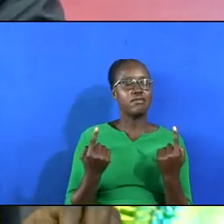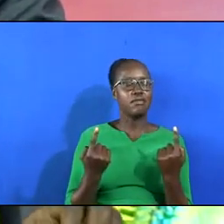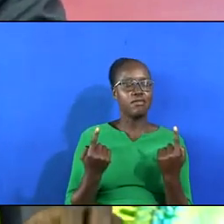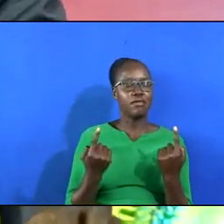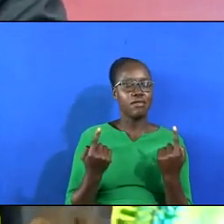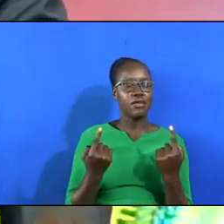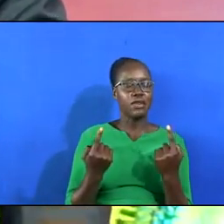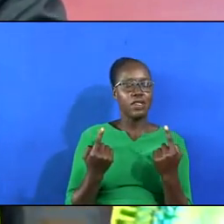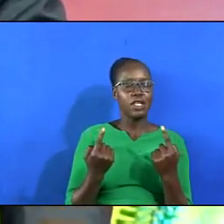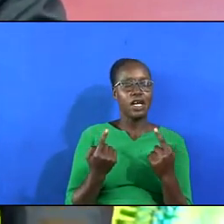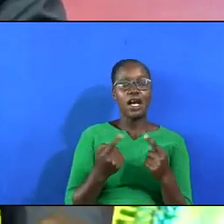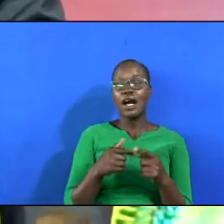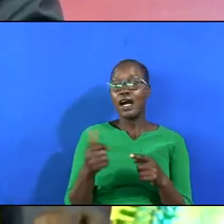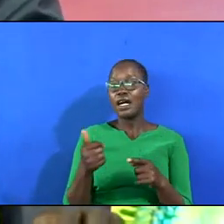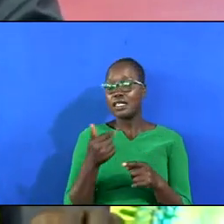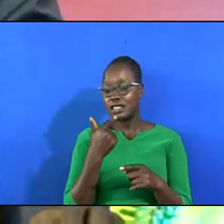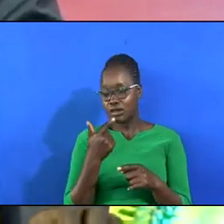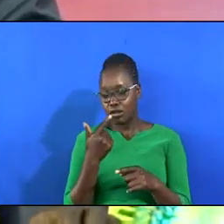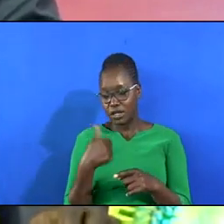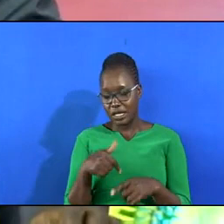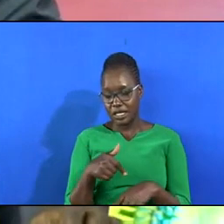Our forefathers forefathers told us